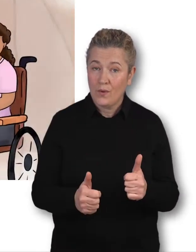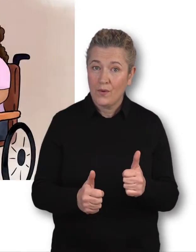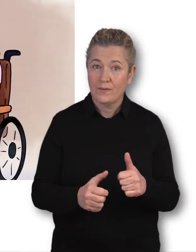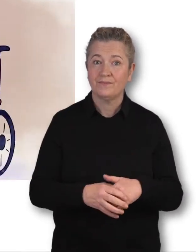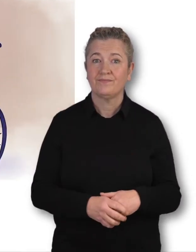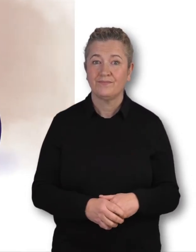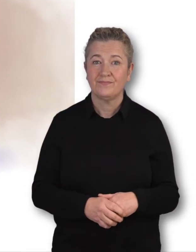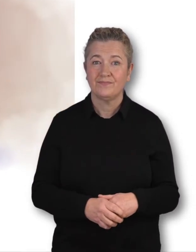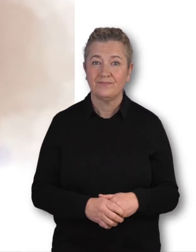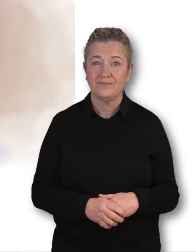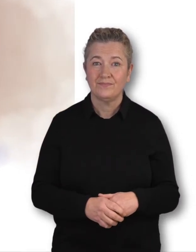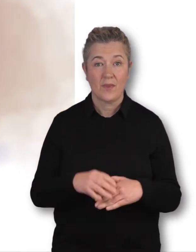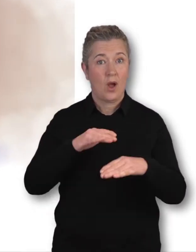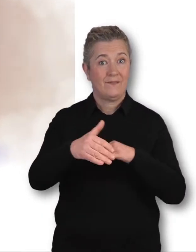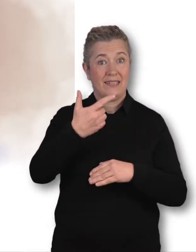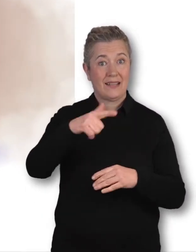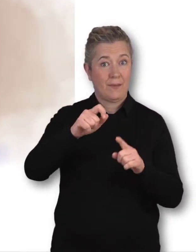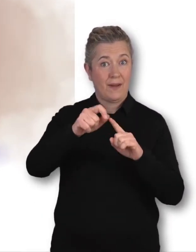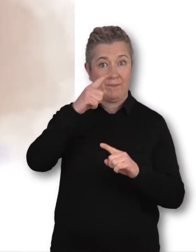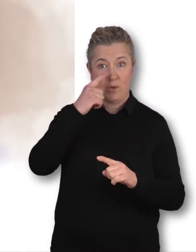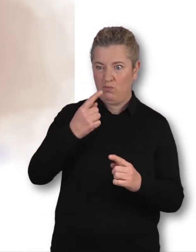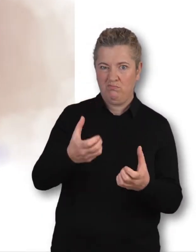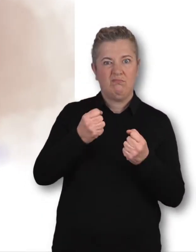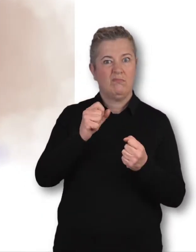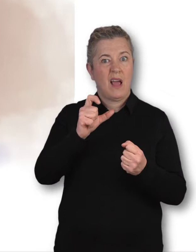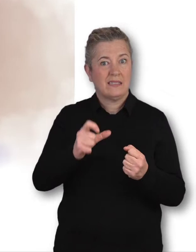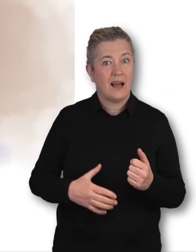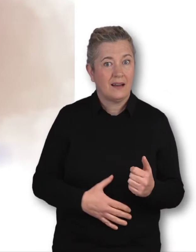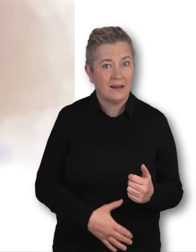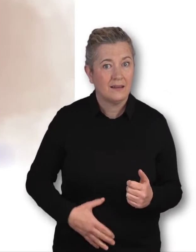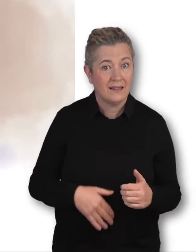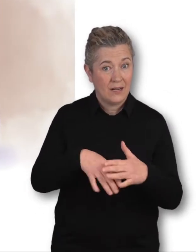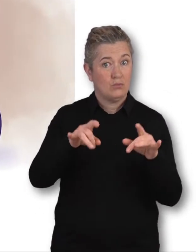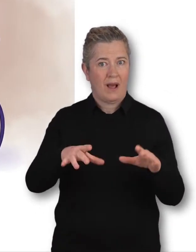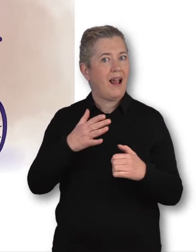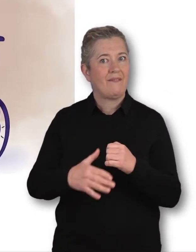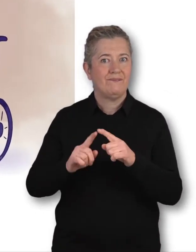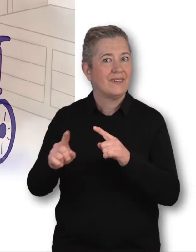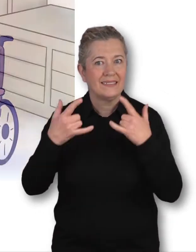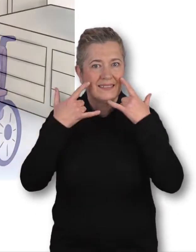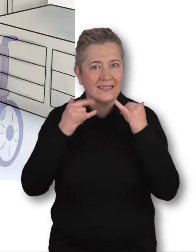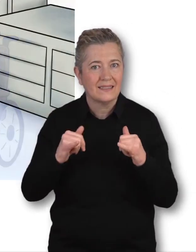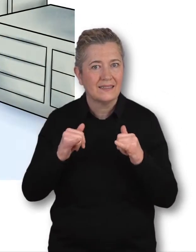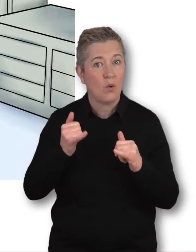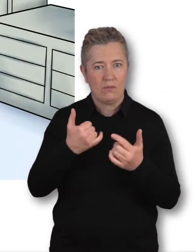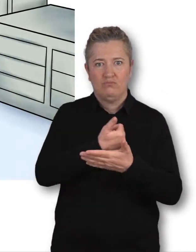Over 70% of people who get cervical cancer in Australia have never been screened or haven't been screened regularly.